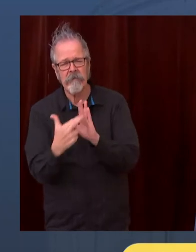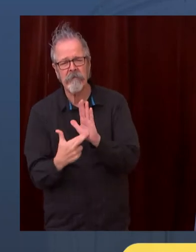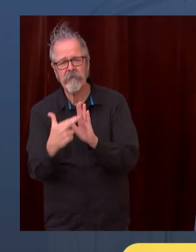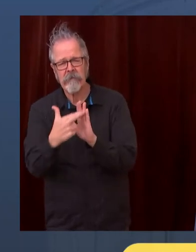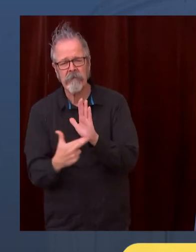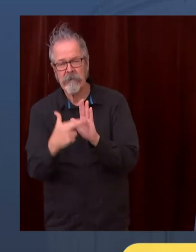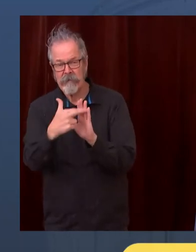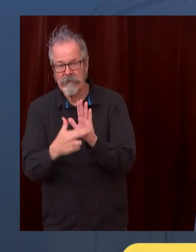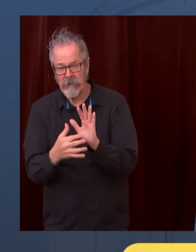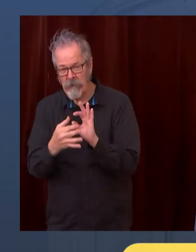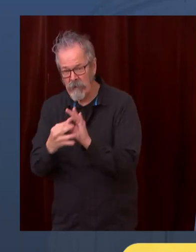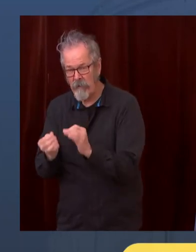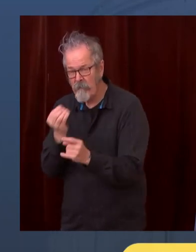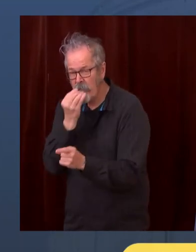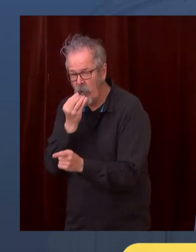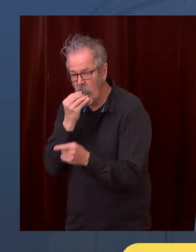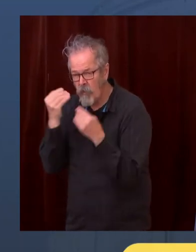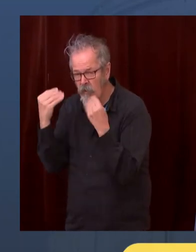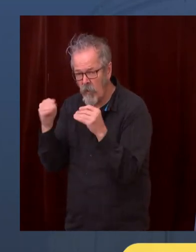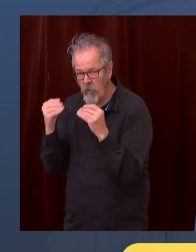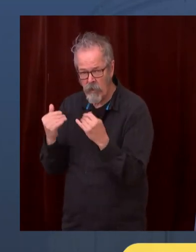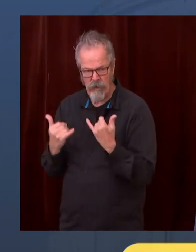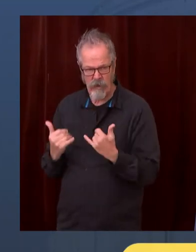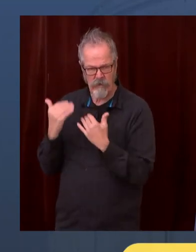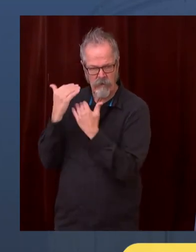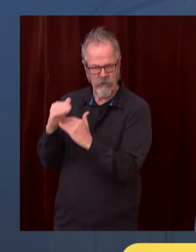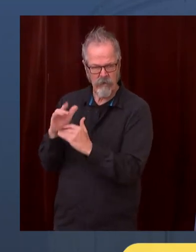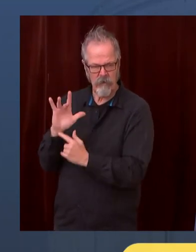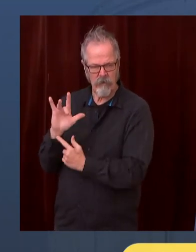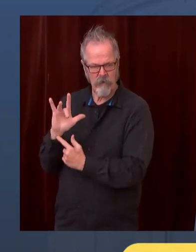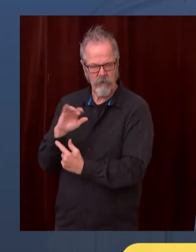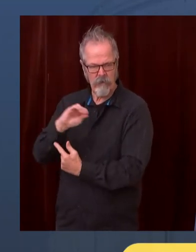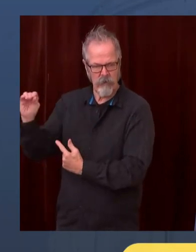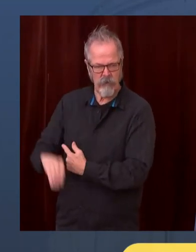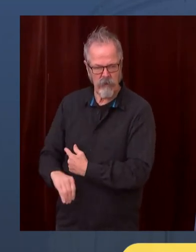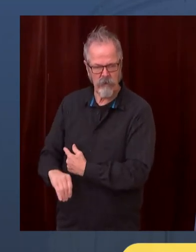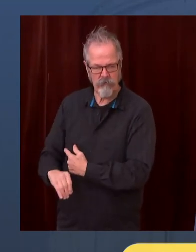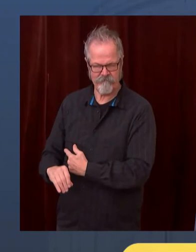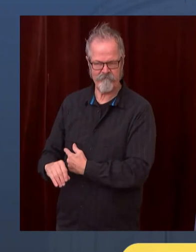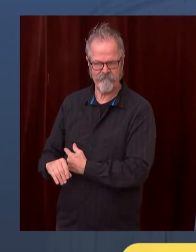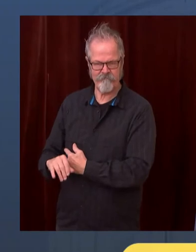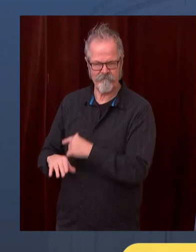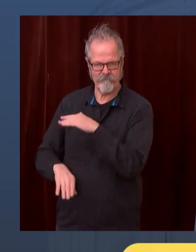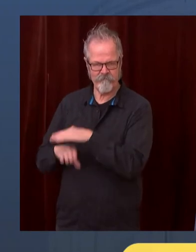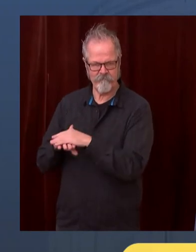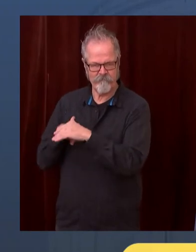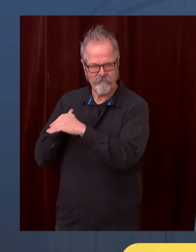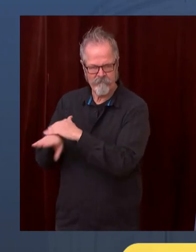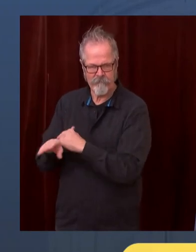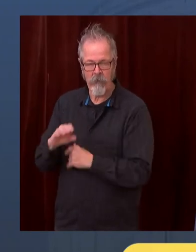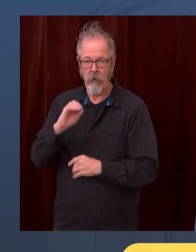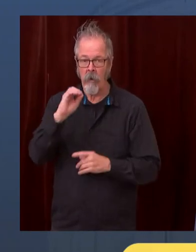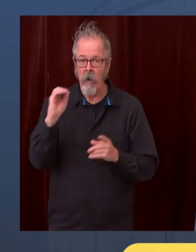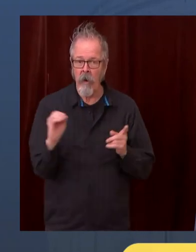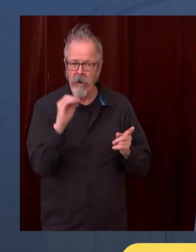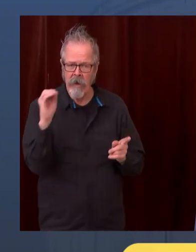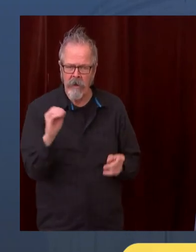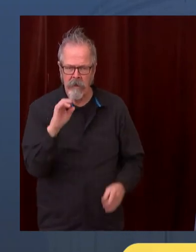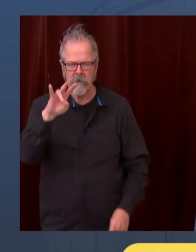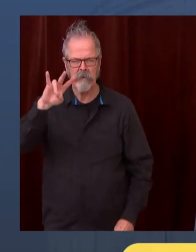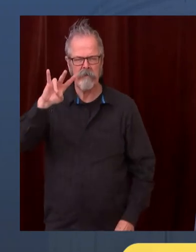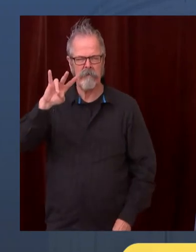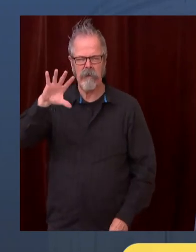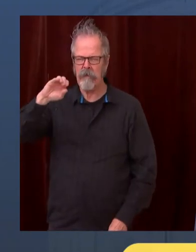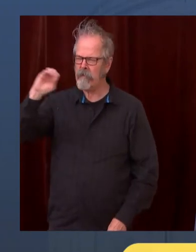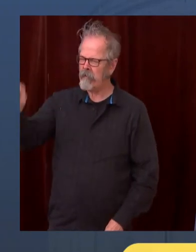25% especially when we see other states like Oregon at 75% and especially when we've been told that as long as we mask up